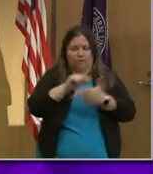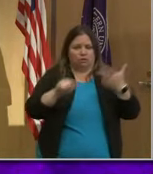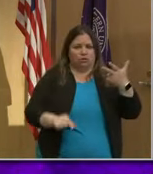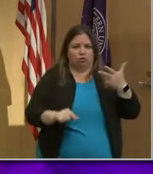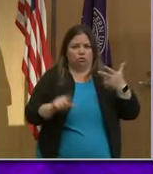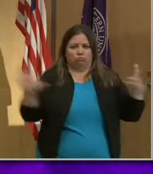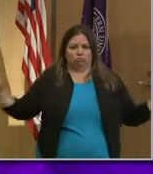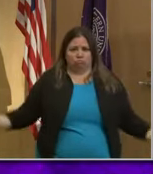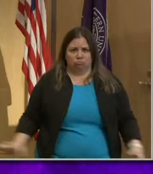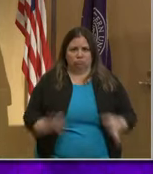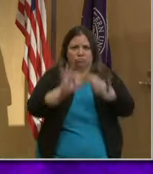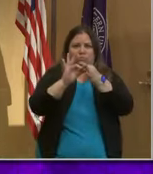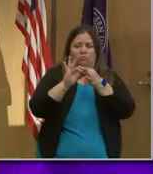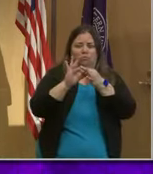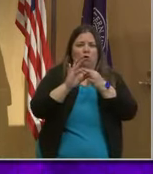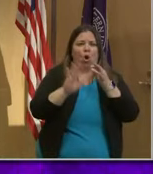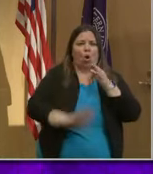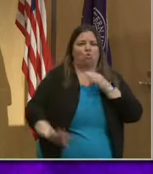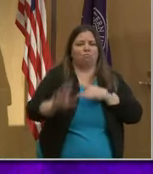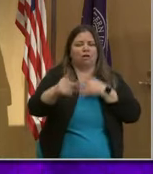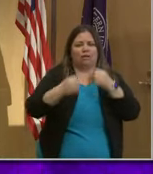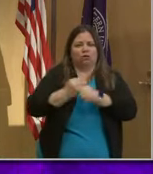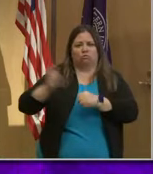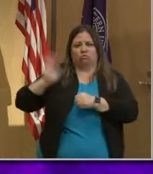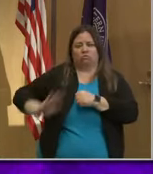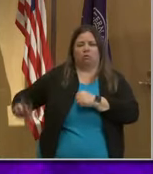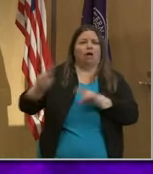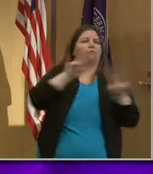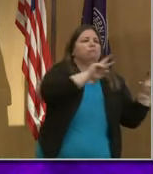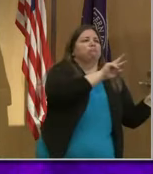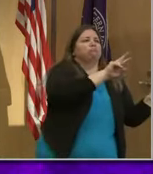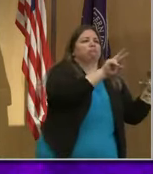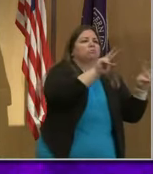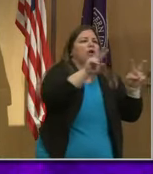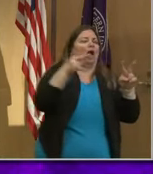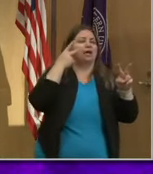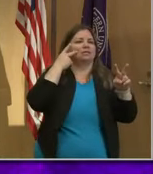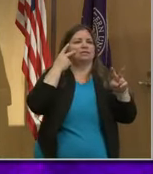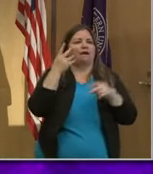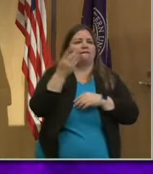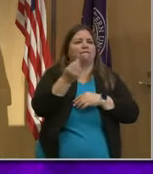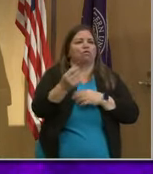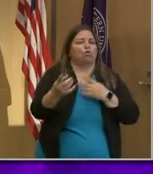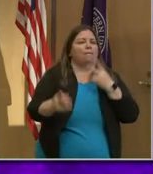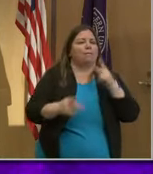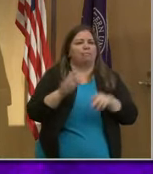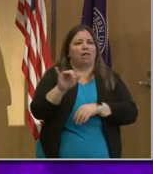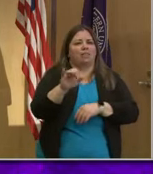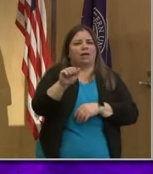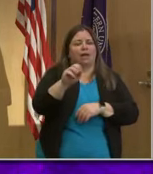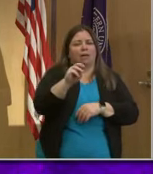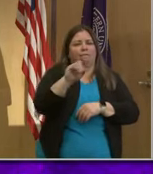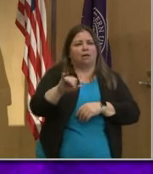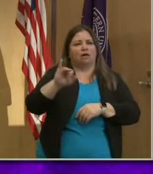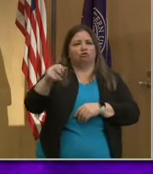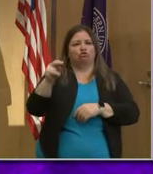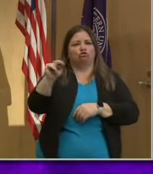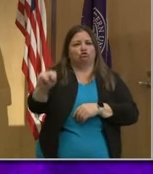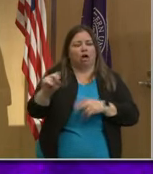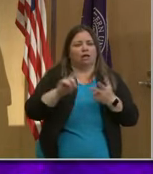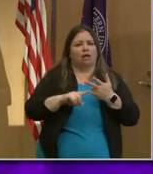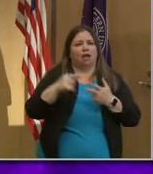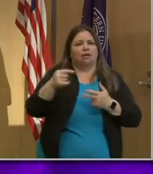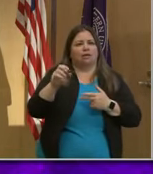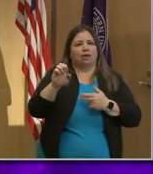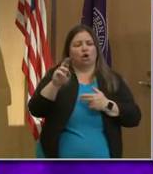came together about a year ago, and I'm looking around the room and I see a few people like Amy and John Guillermo